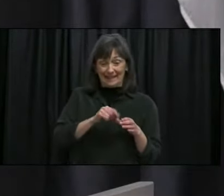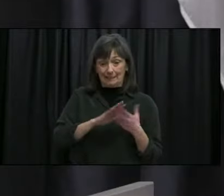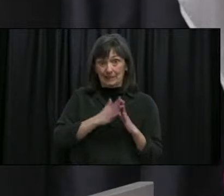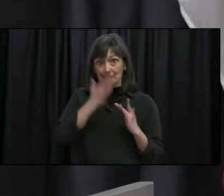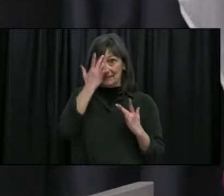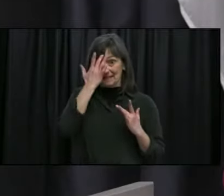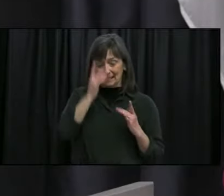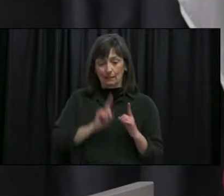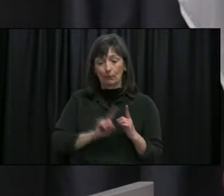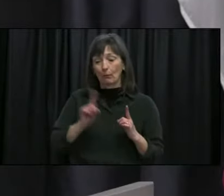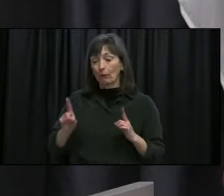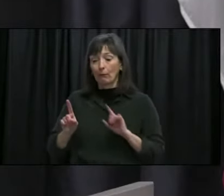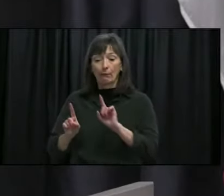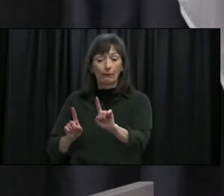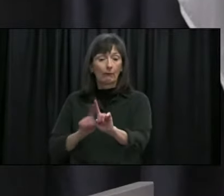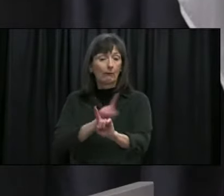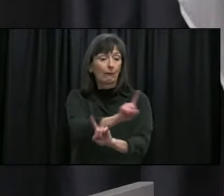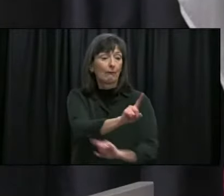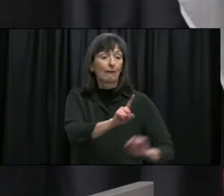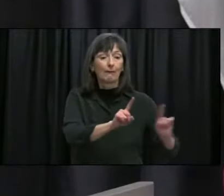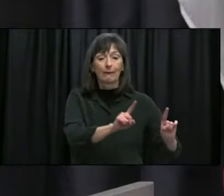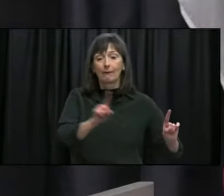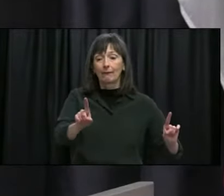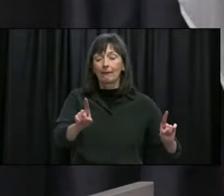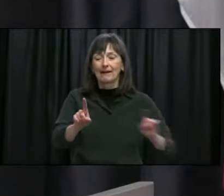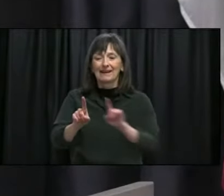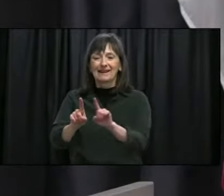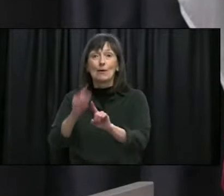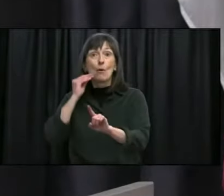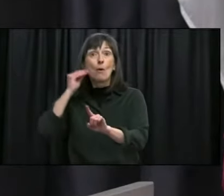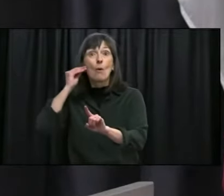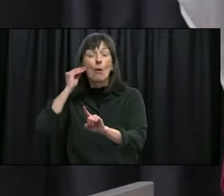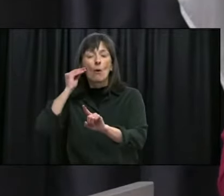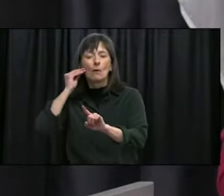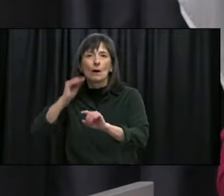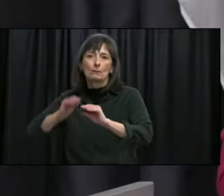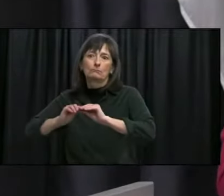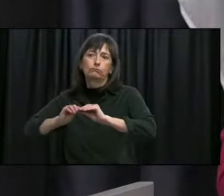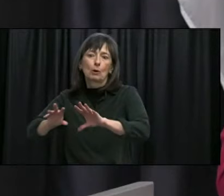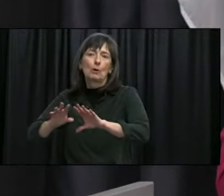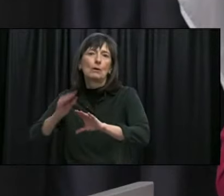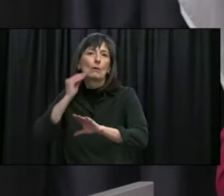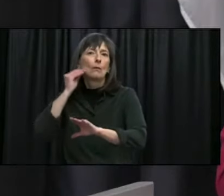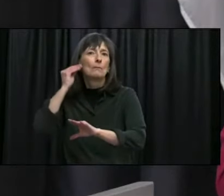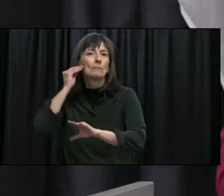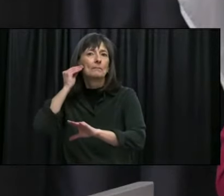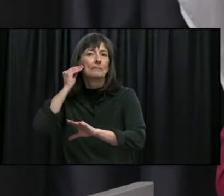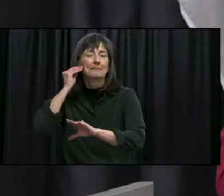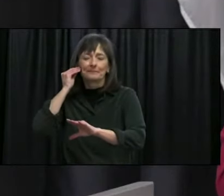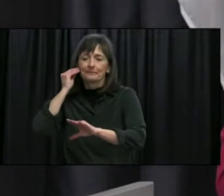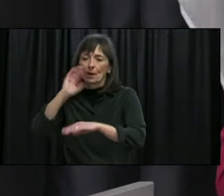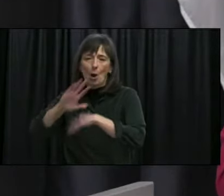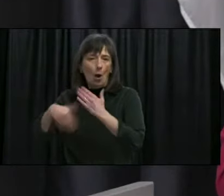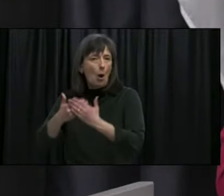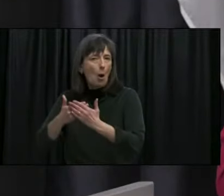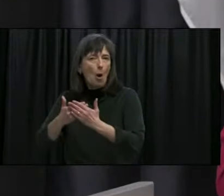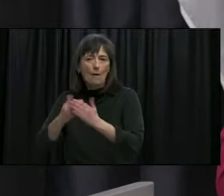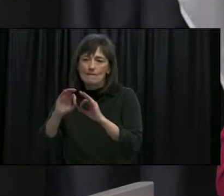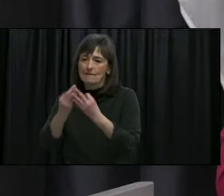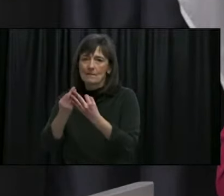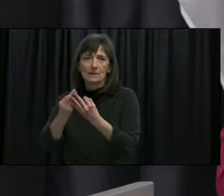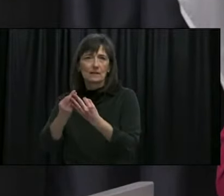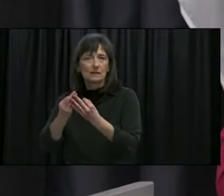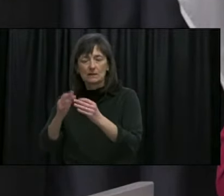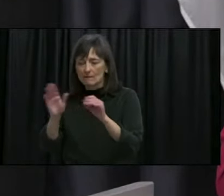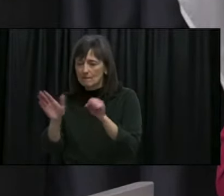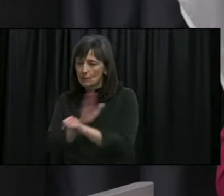people then spread it into their households and there were many many households where everybody in the household became infected with